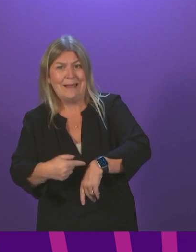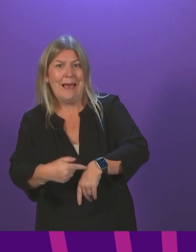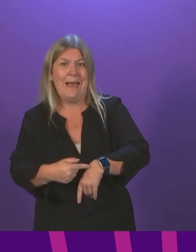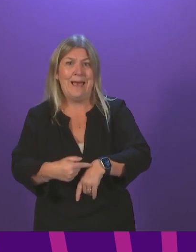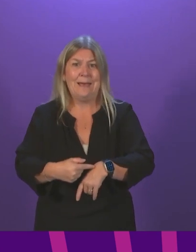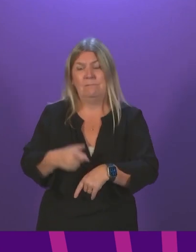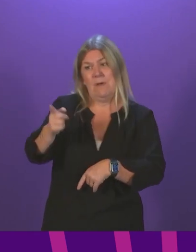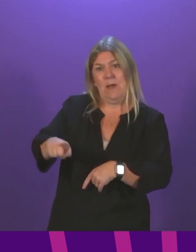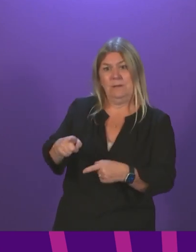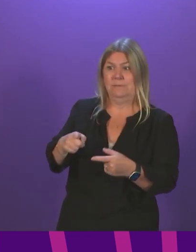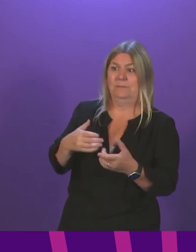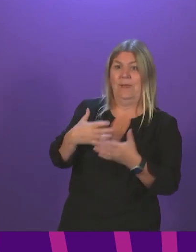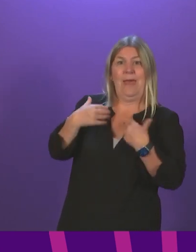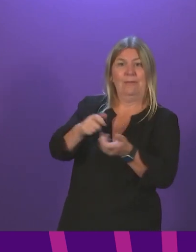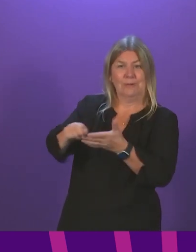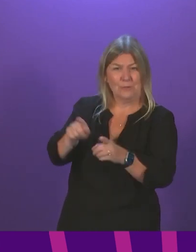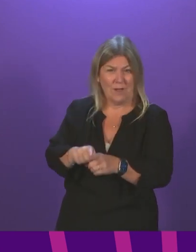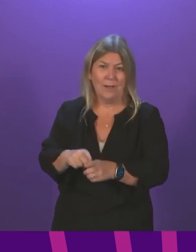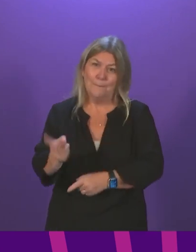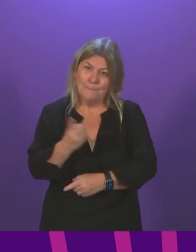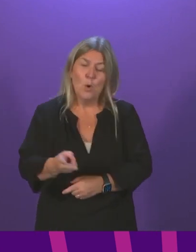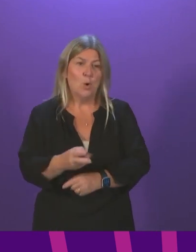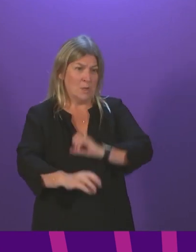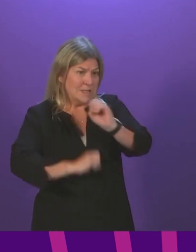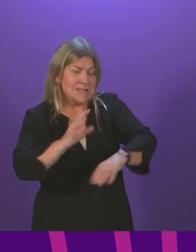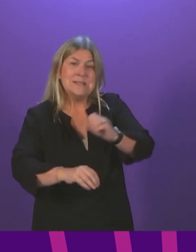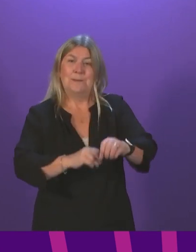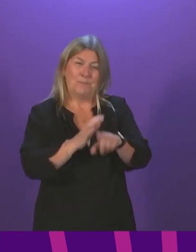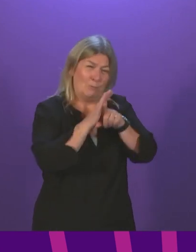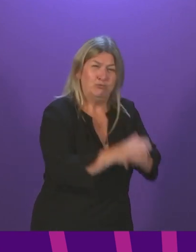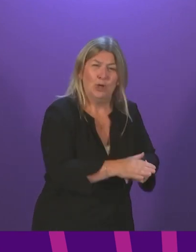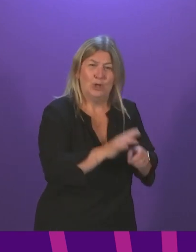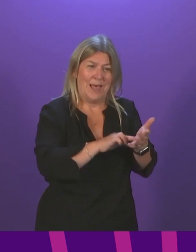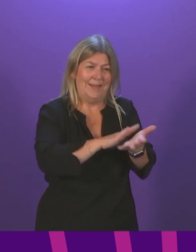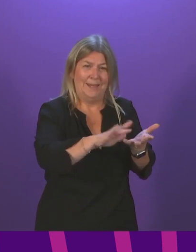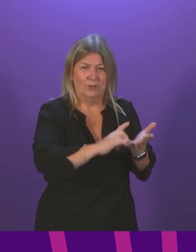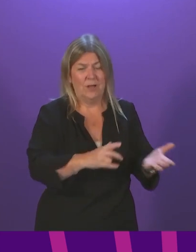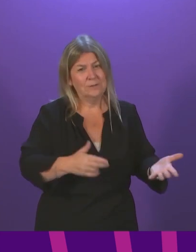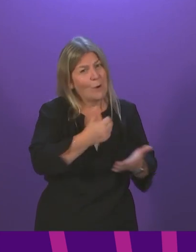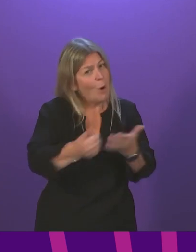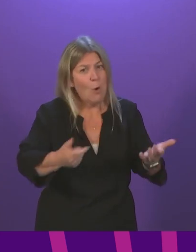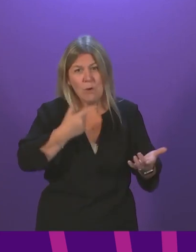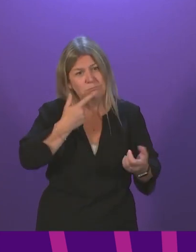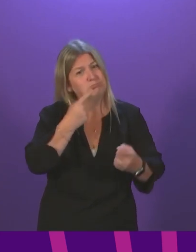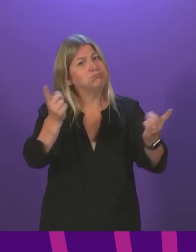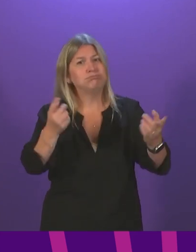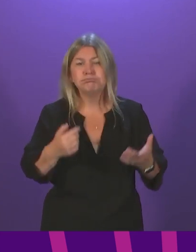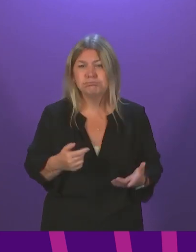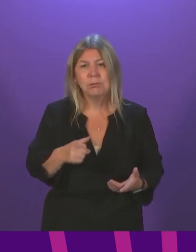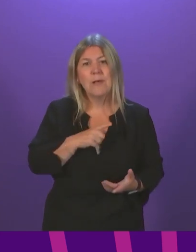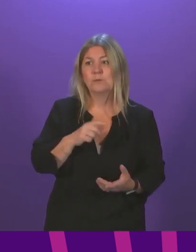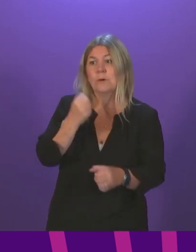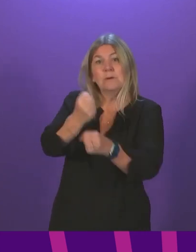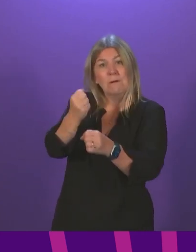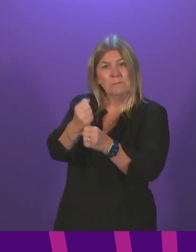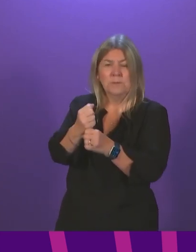Health Secretary does, reminding people of just how much pressure there is on the NHS and why it is so important for government to